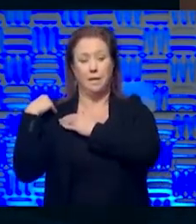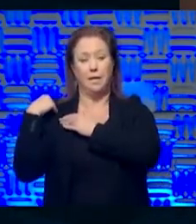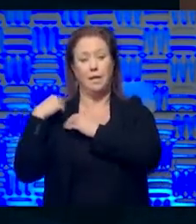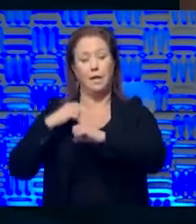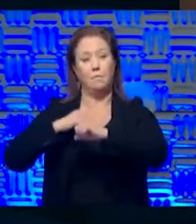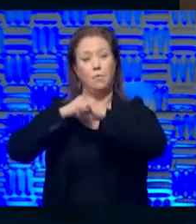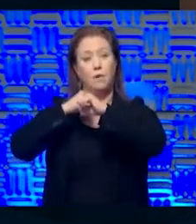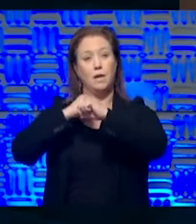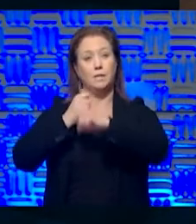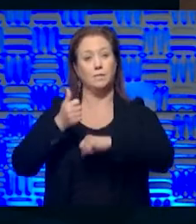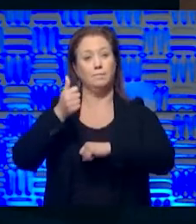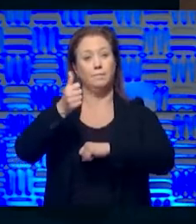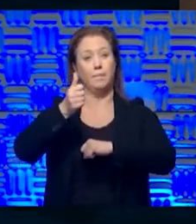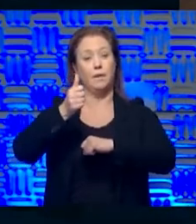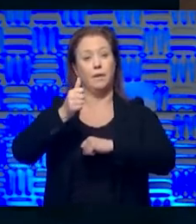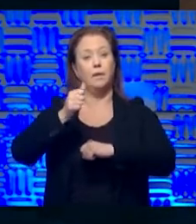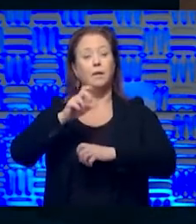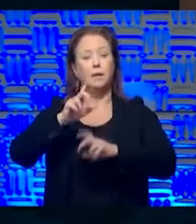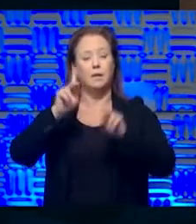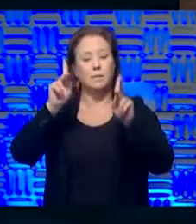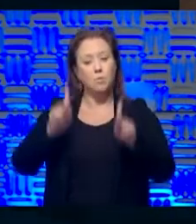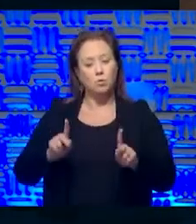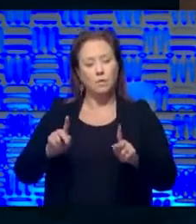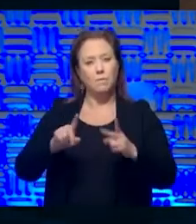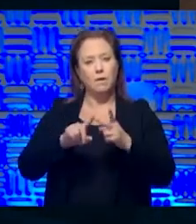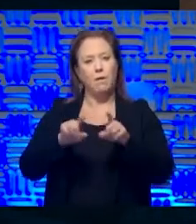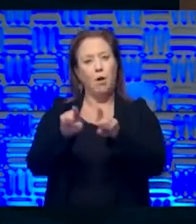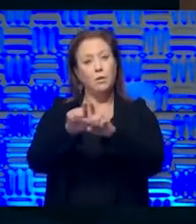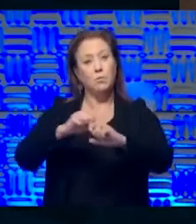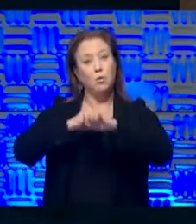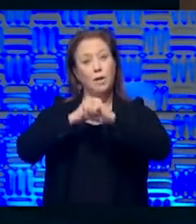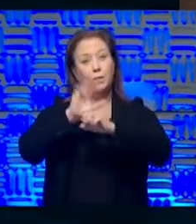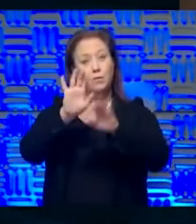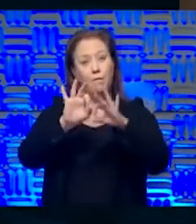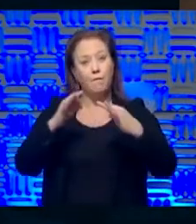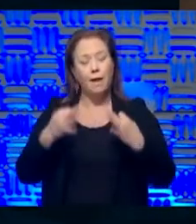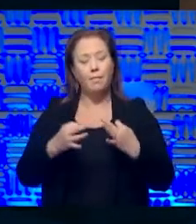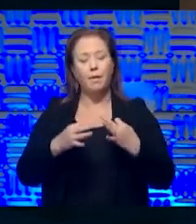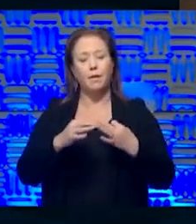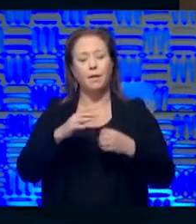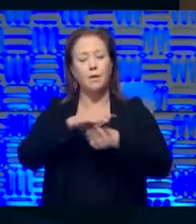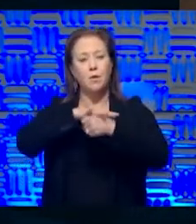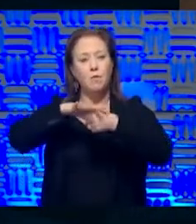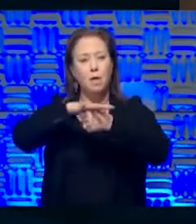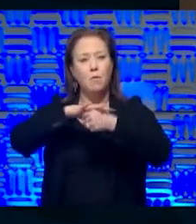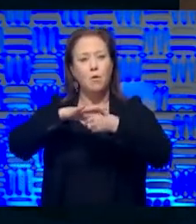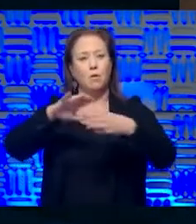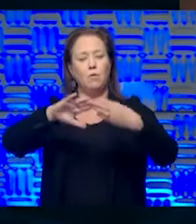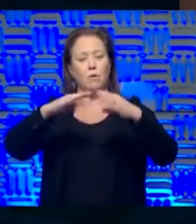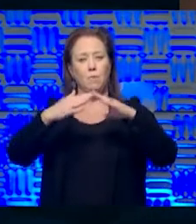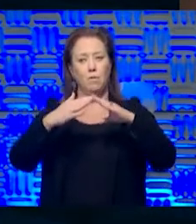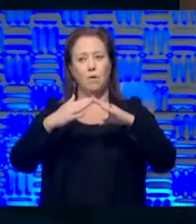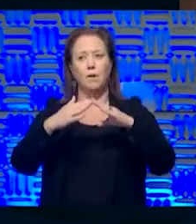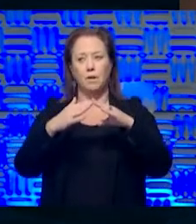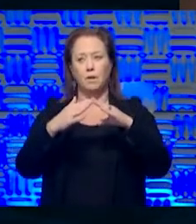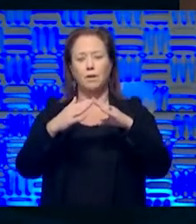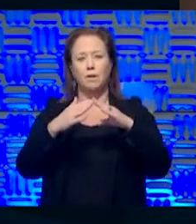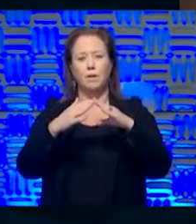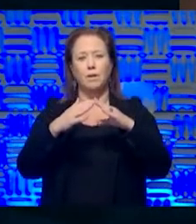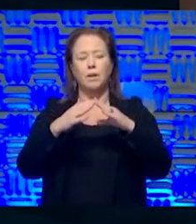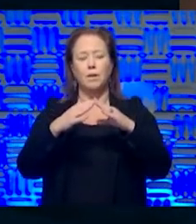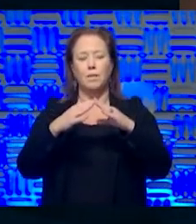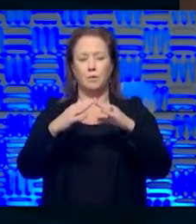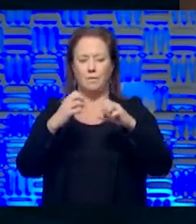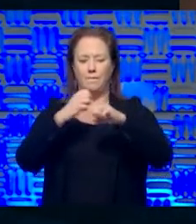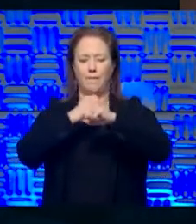protect the person, but it protects his or her family and their neighbors and their neighborhood and their community. So there is a, there, there's this clash